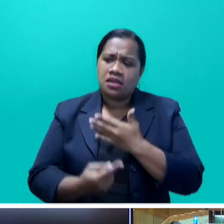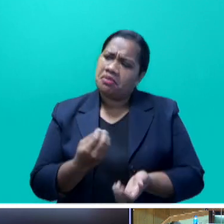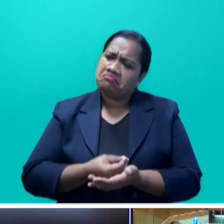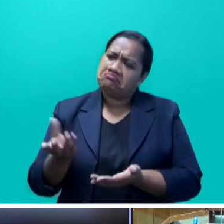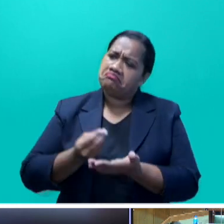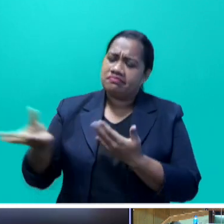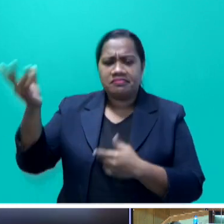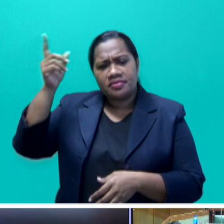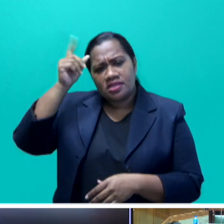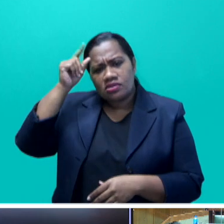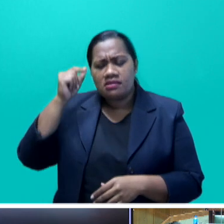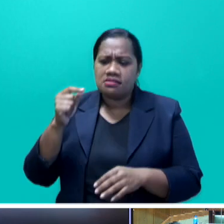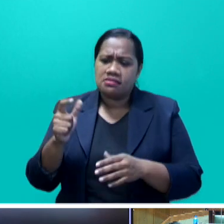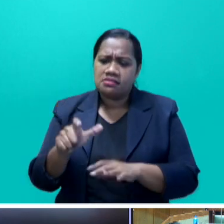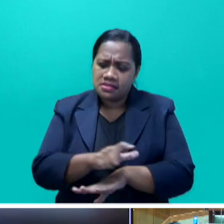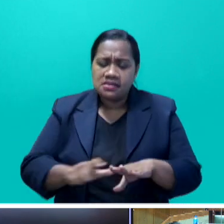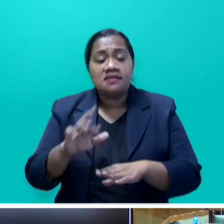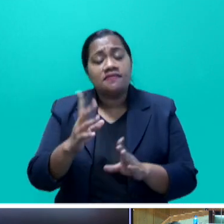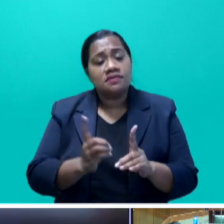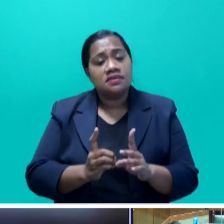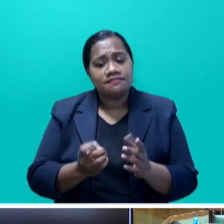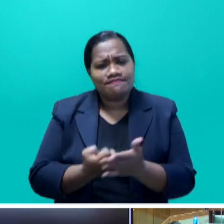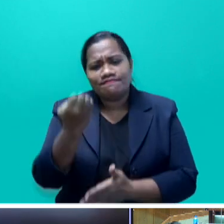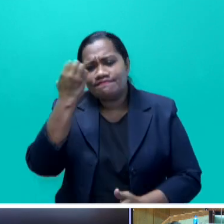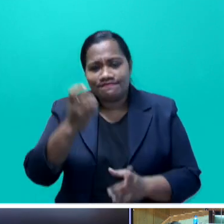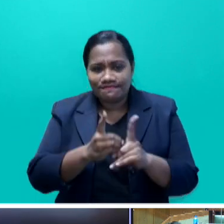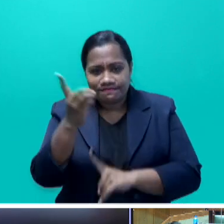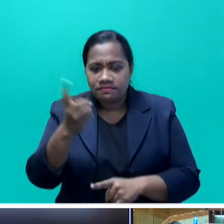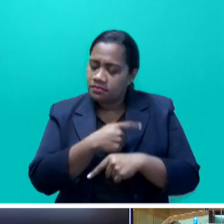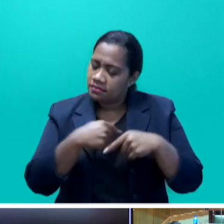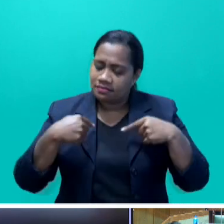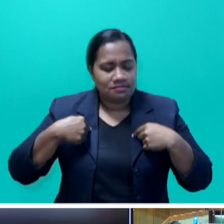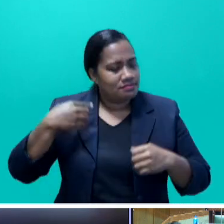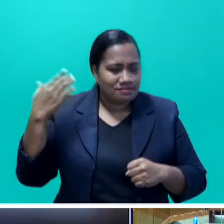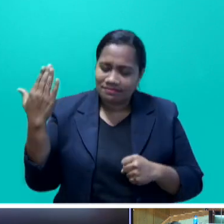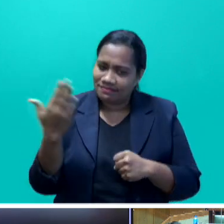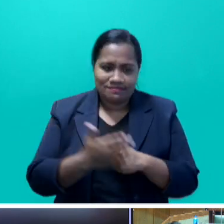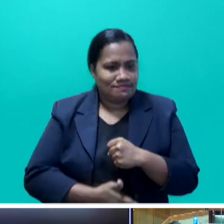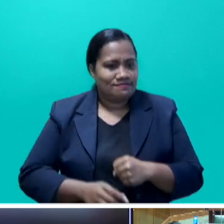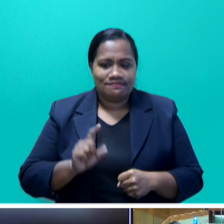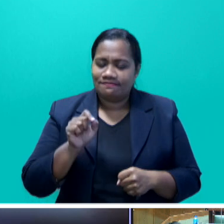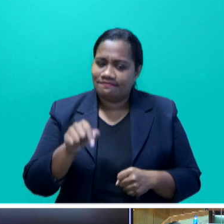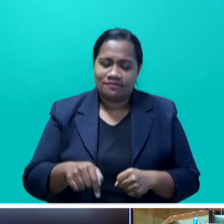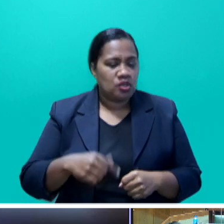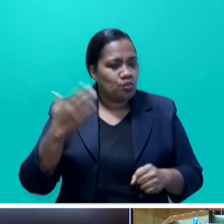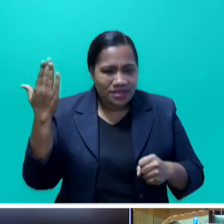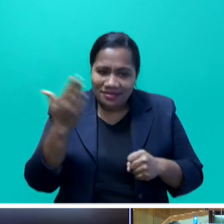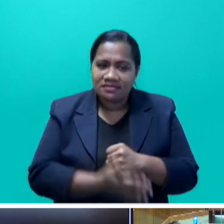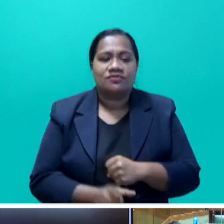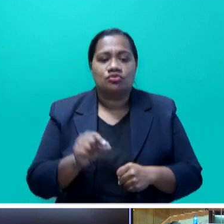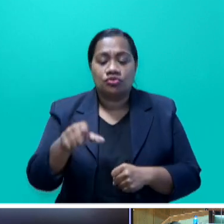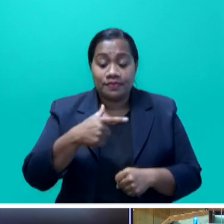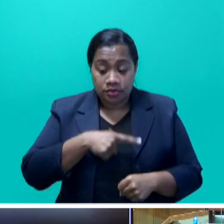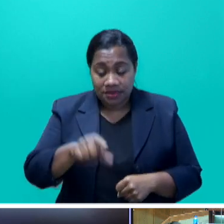justification of economic development. We have never struck that bad deal, and we never will because we believe